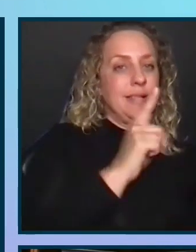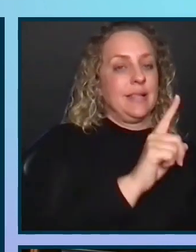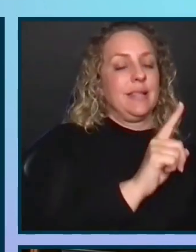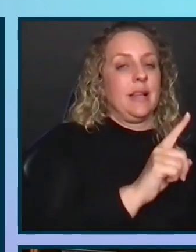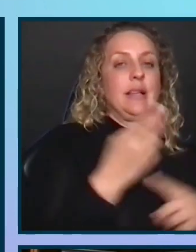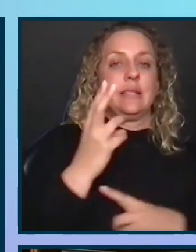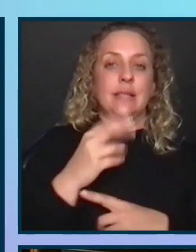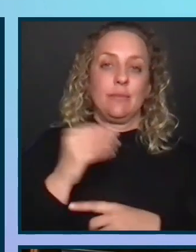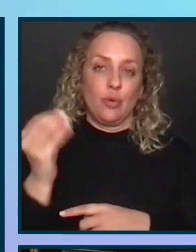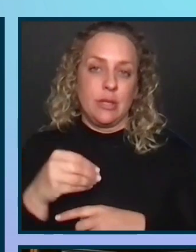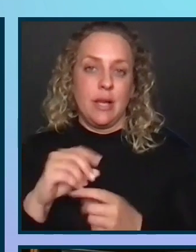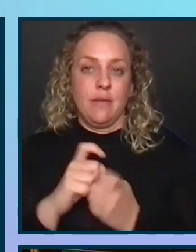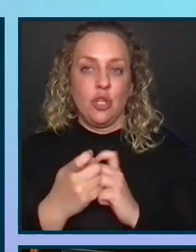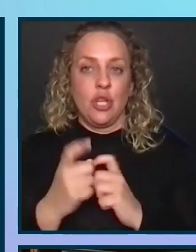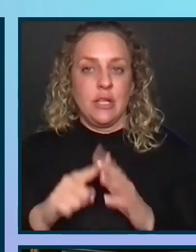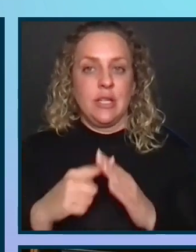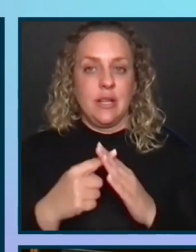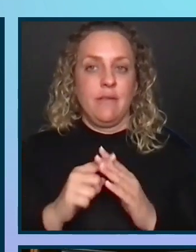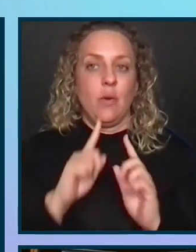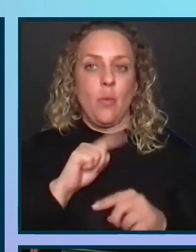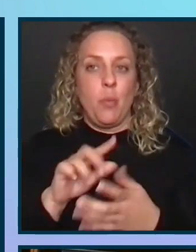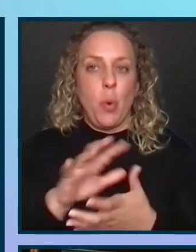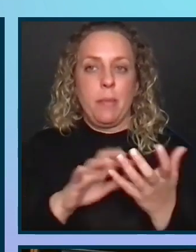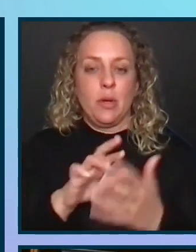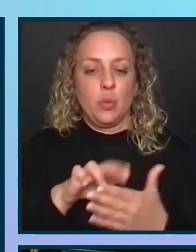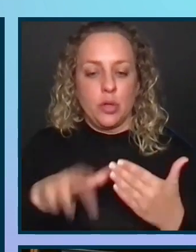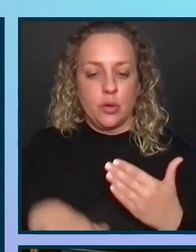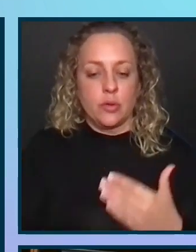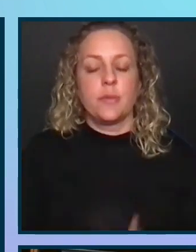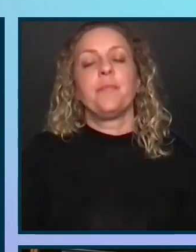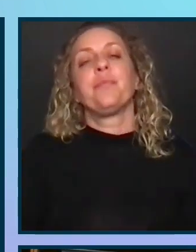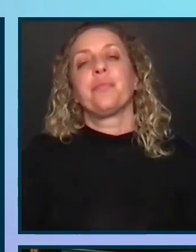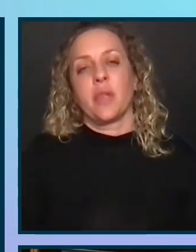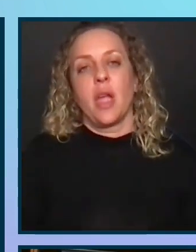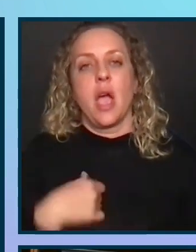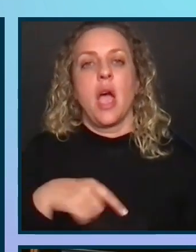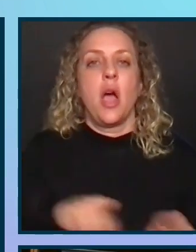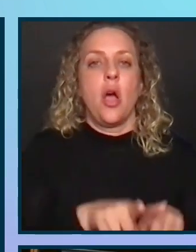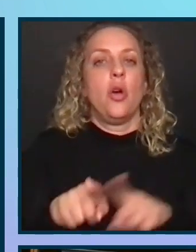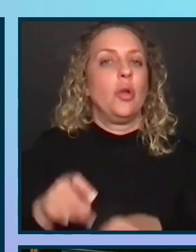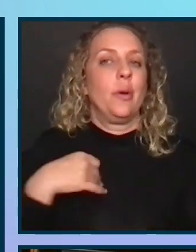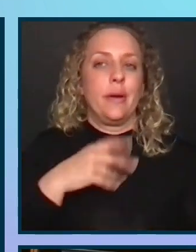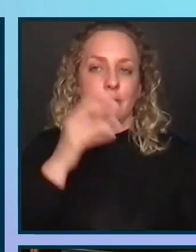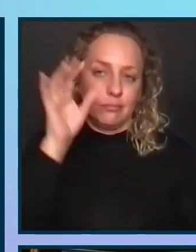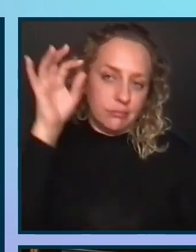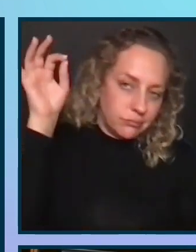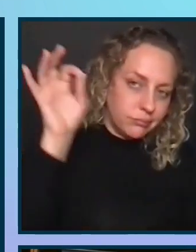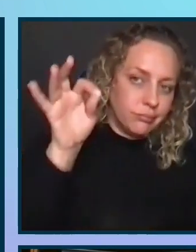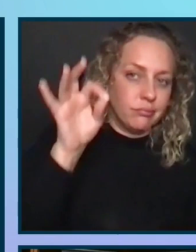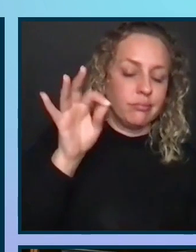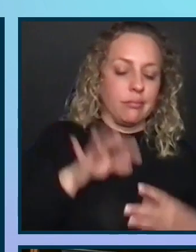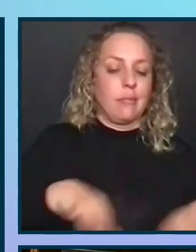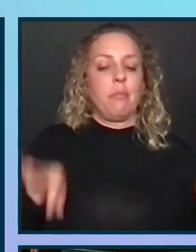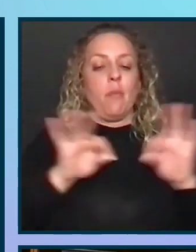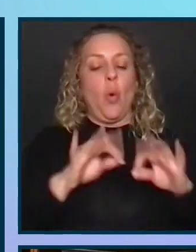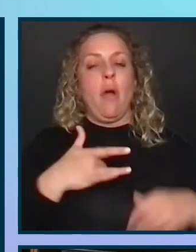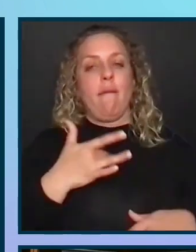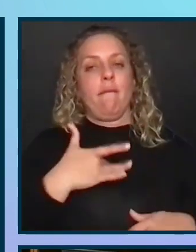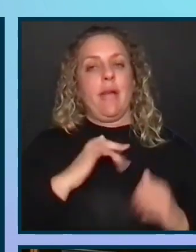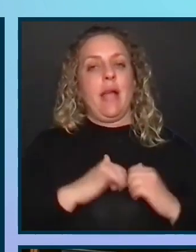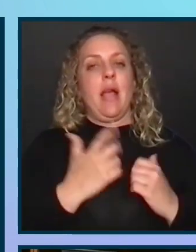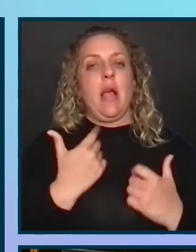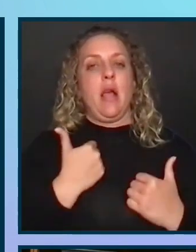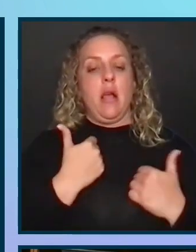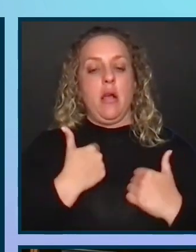16% of change initiatives report mixed results. I also can't say enough how important I feel it is to make sure that part of our